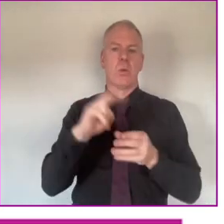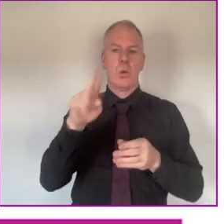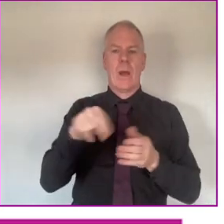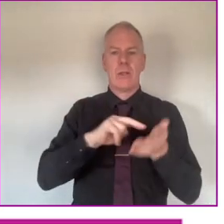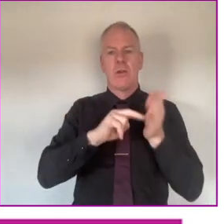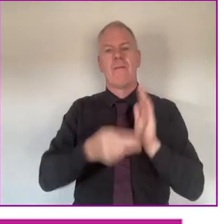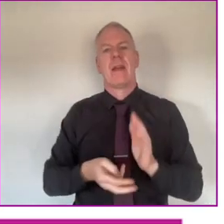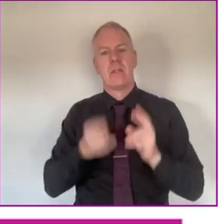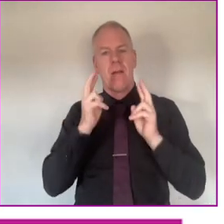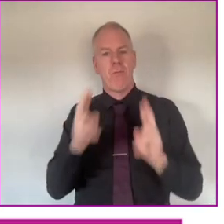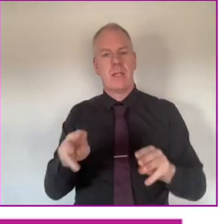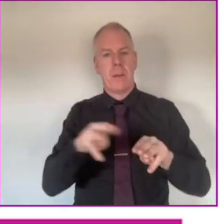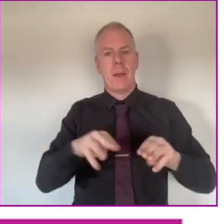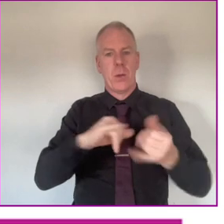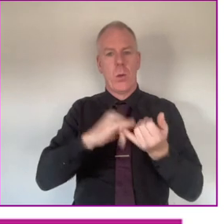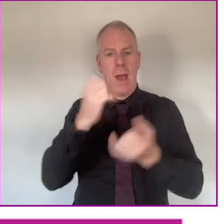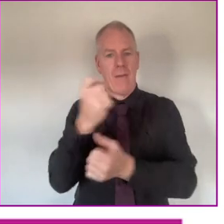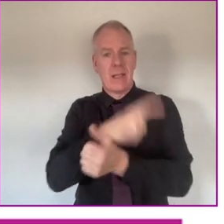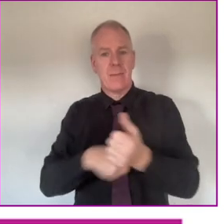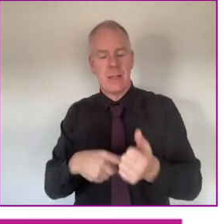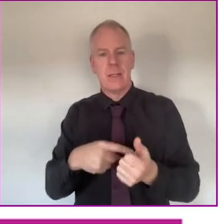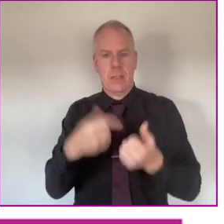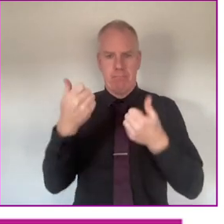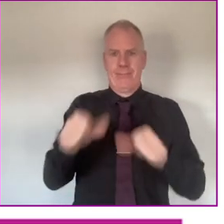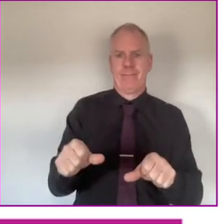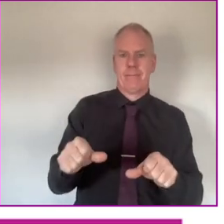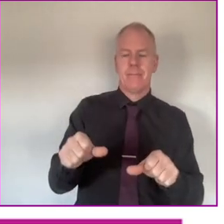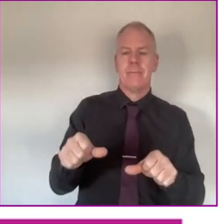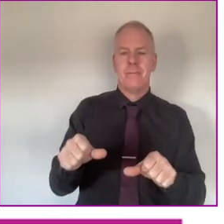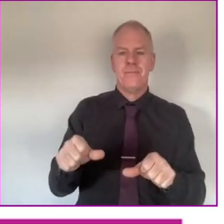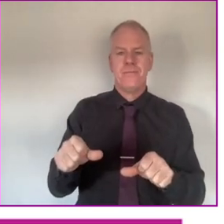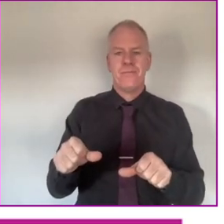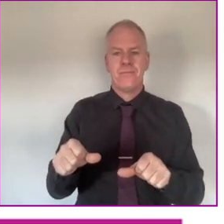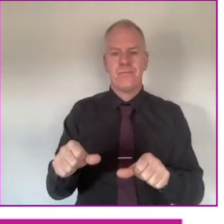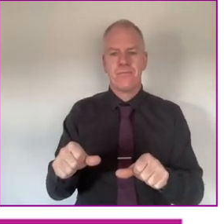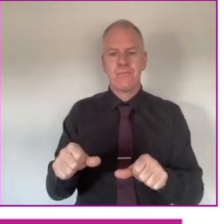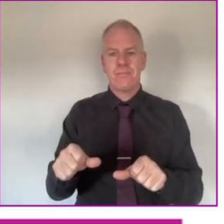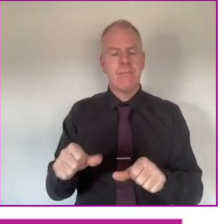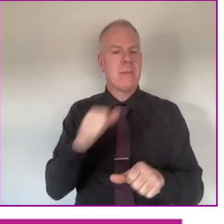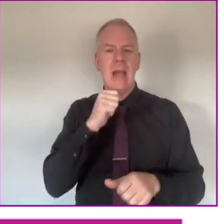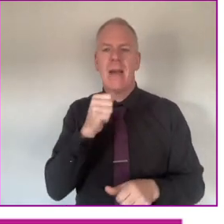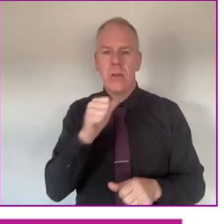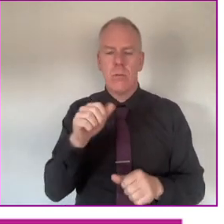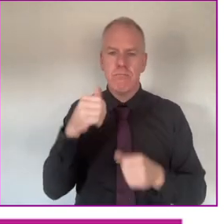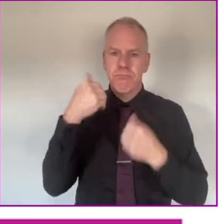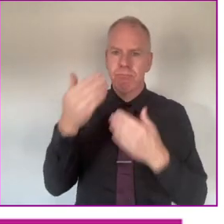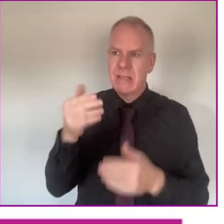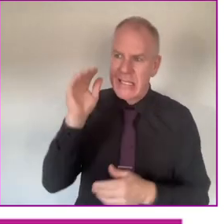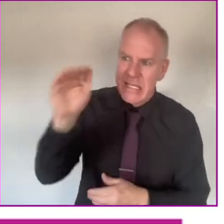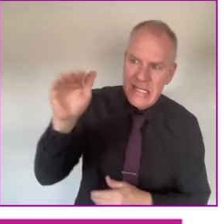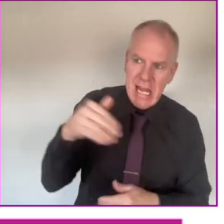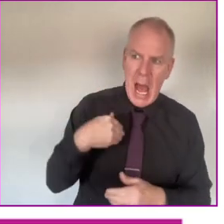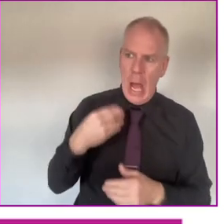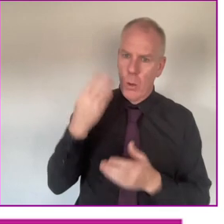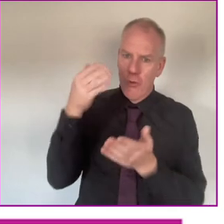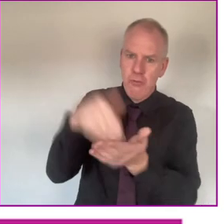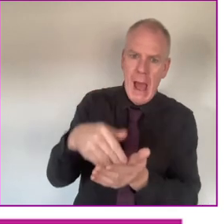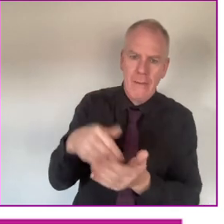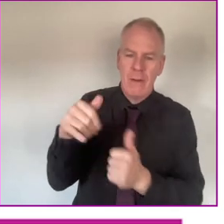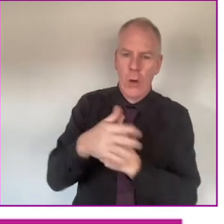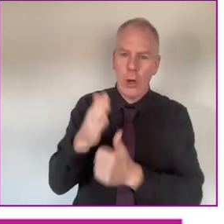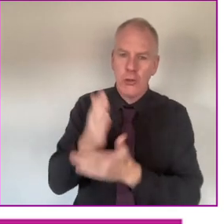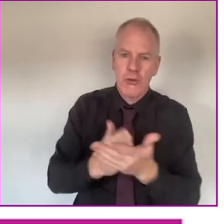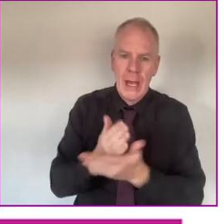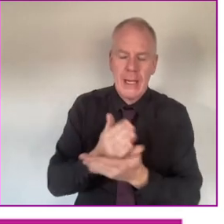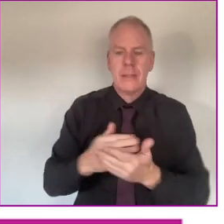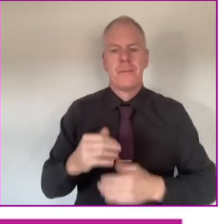of the United Nations Convention and the rights of people with disabilities and how it's brought in. And also we won't have to give notice to get on a train,